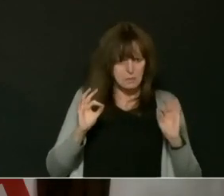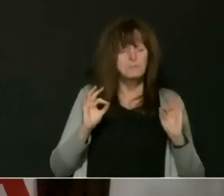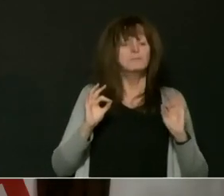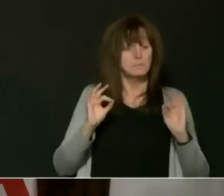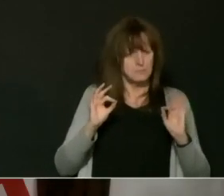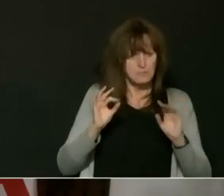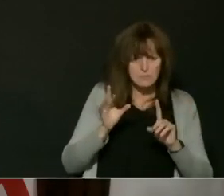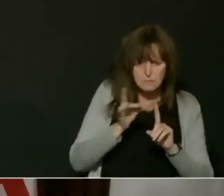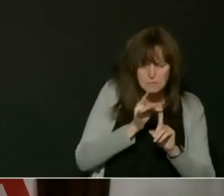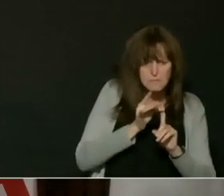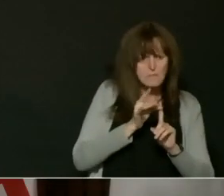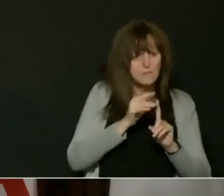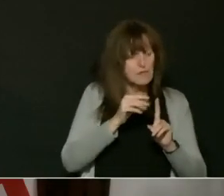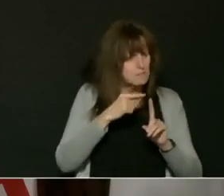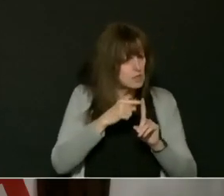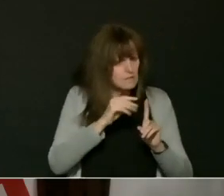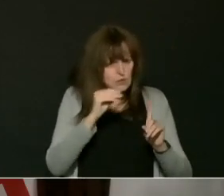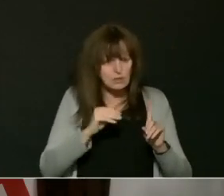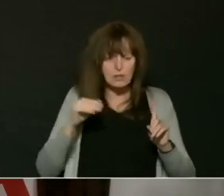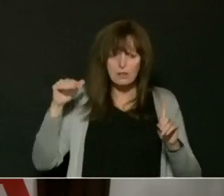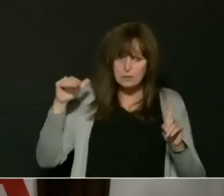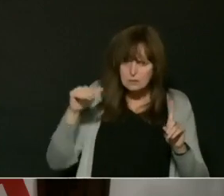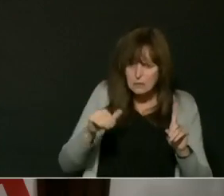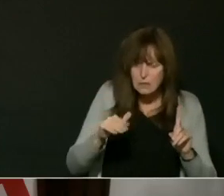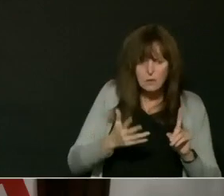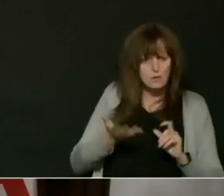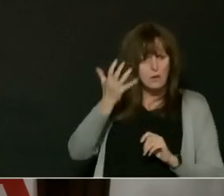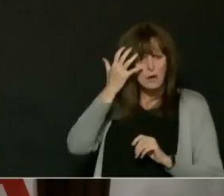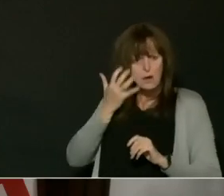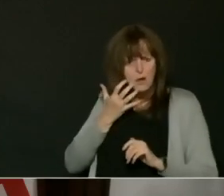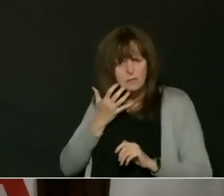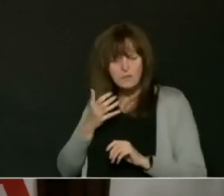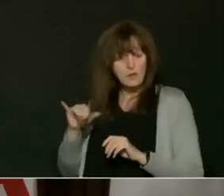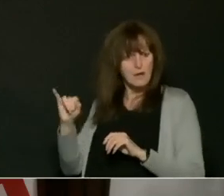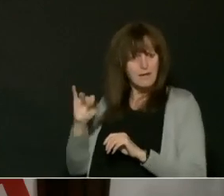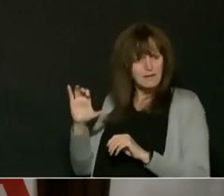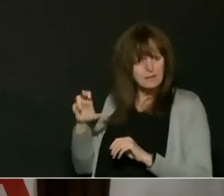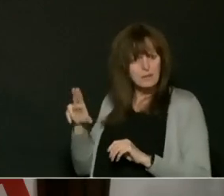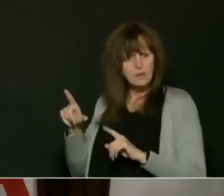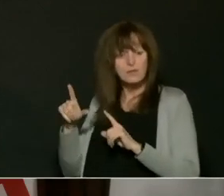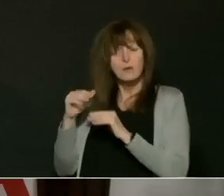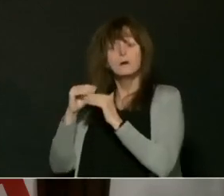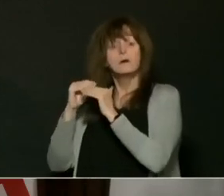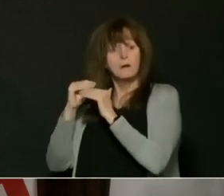decrease and new admissions to hospital and ICU have been declining week over week.